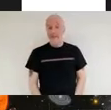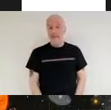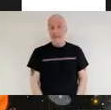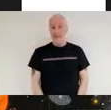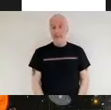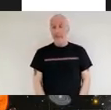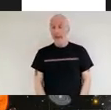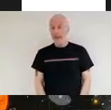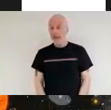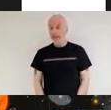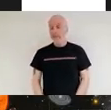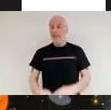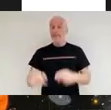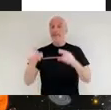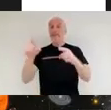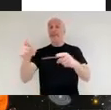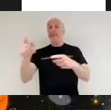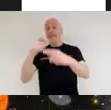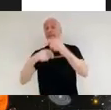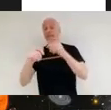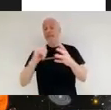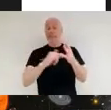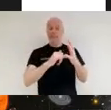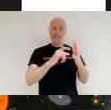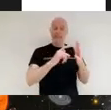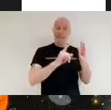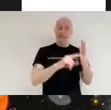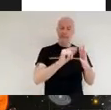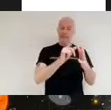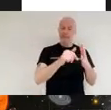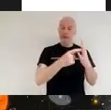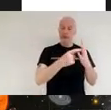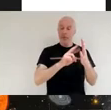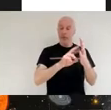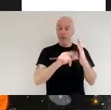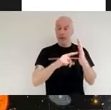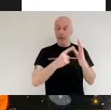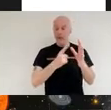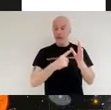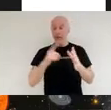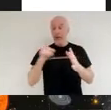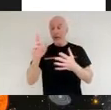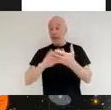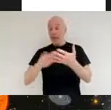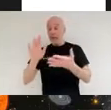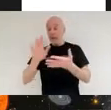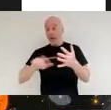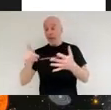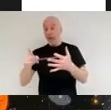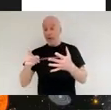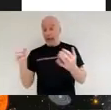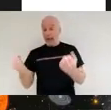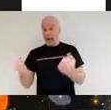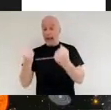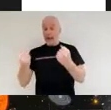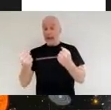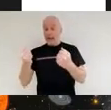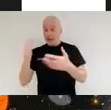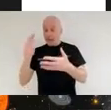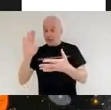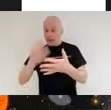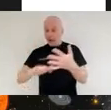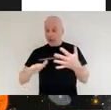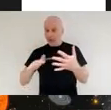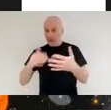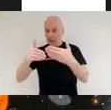supernova as a result all of the energetic uv from those stars in the supernova was able to re